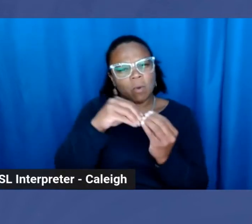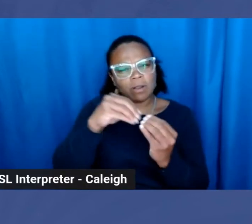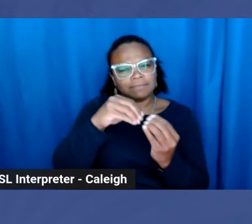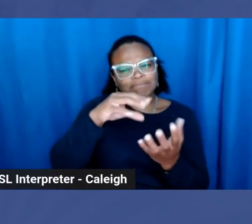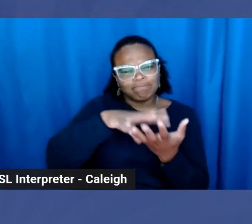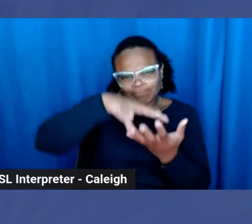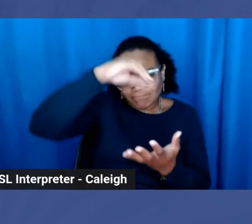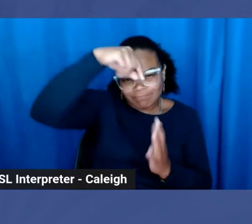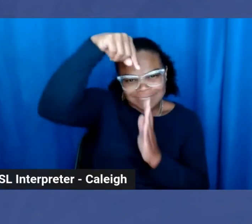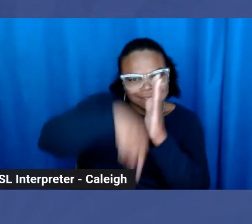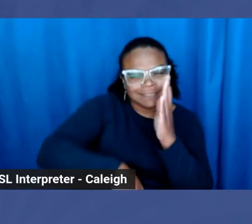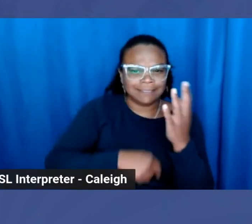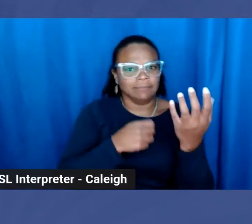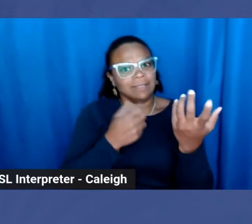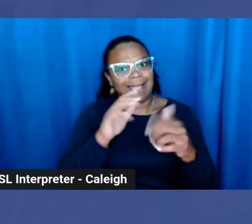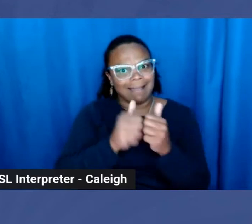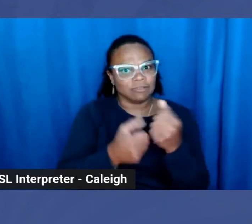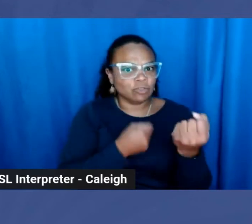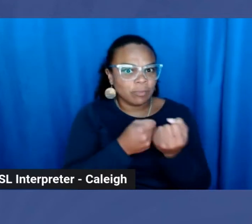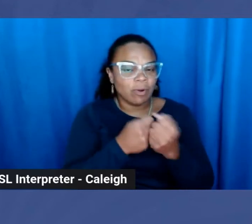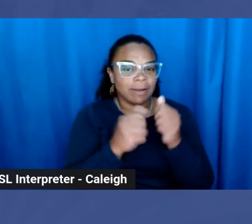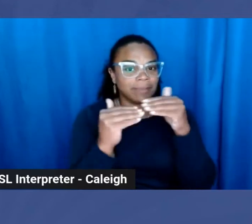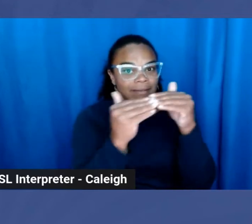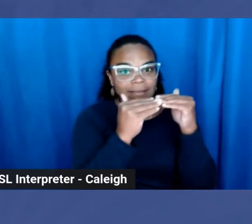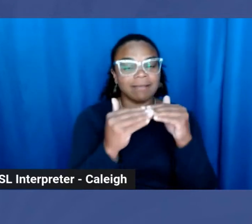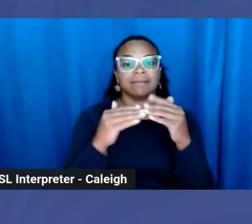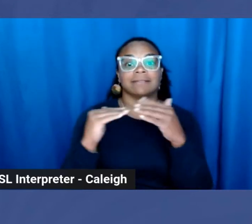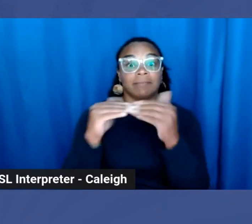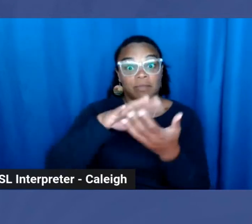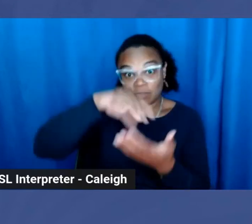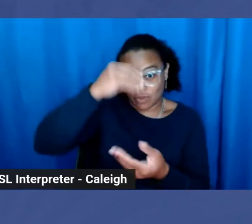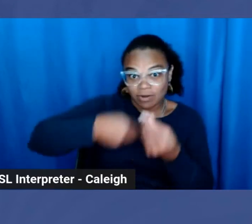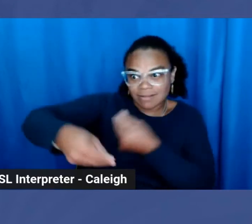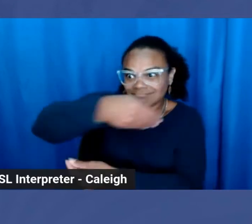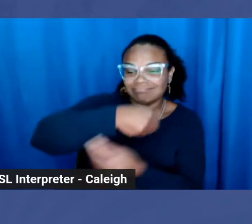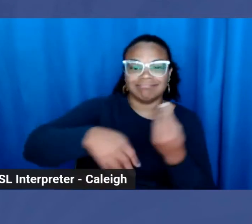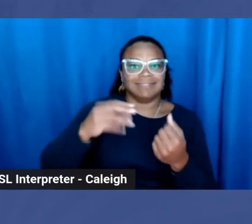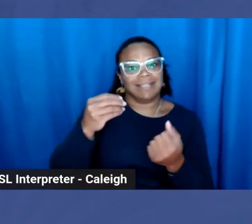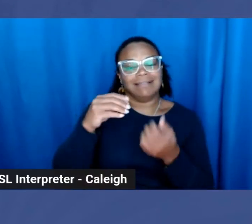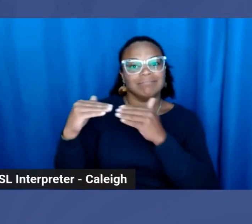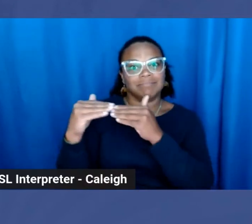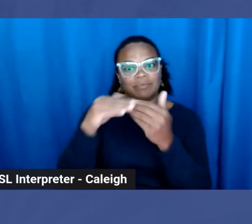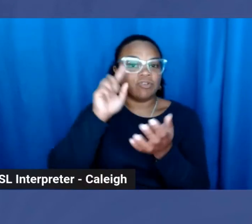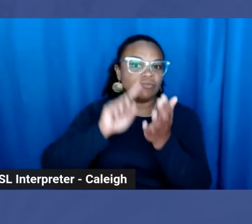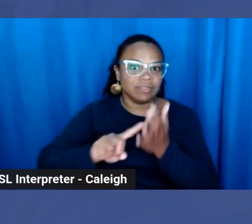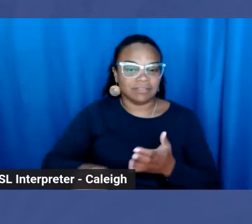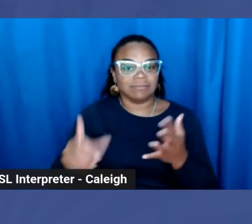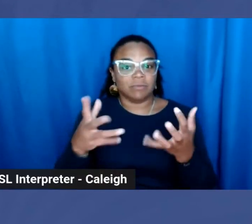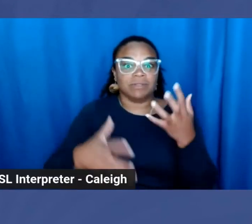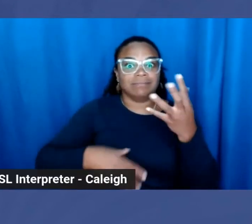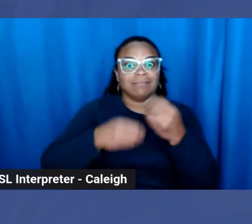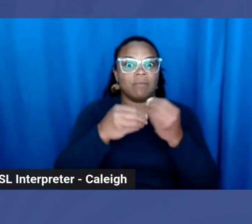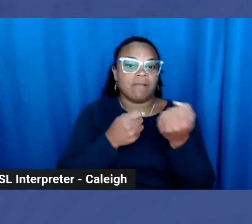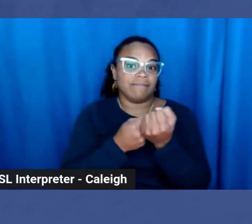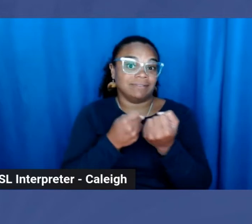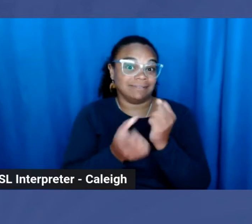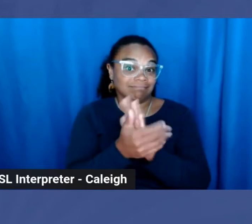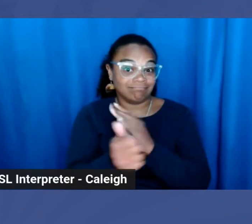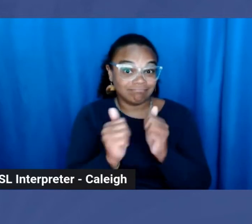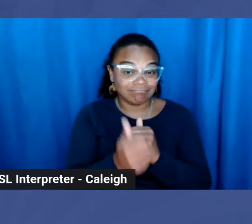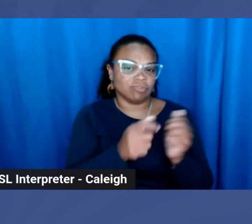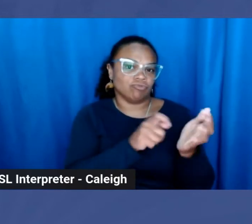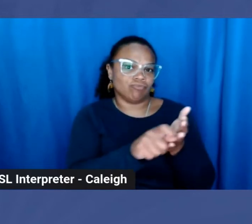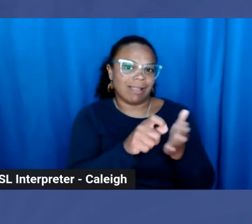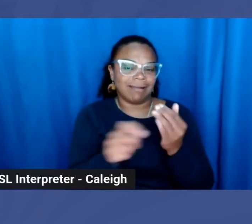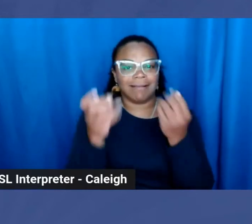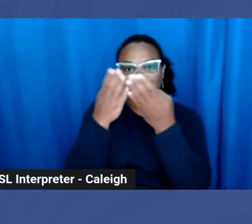through peer support, peer learning, and research, and to expand their advocacy skills through writing and public